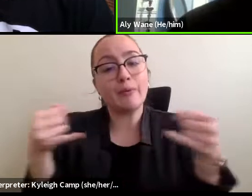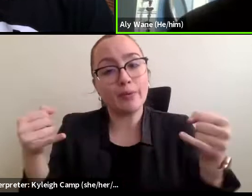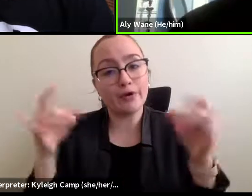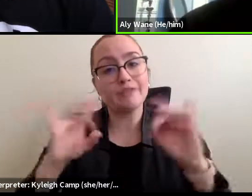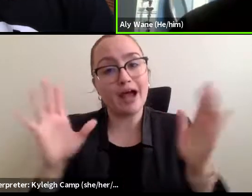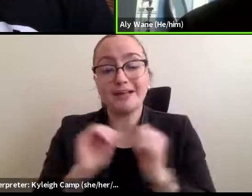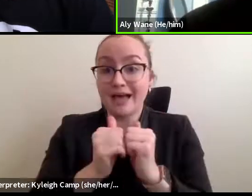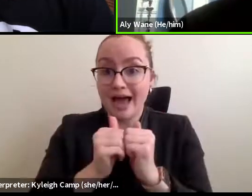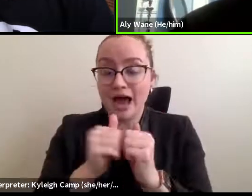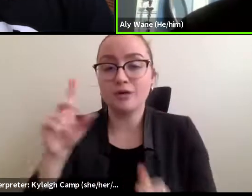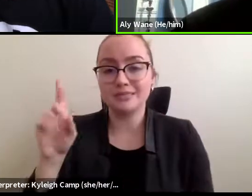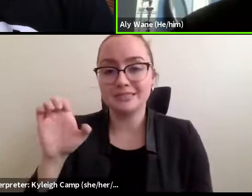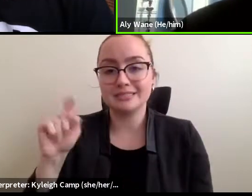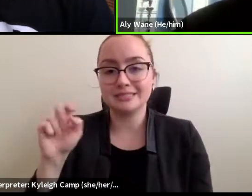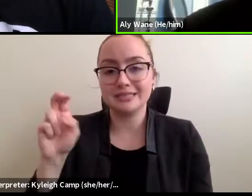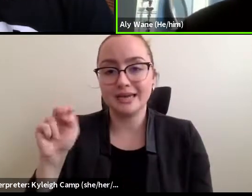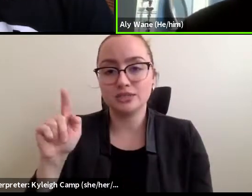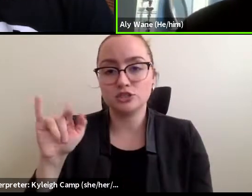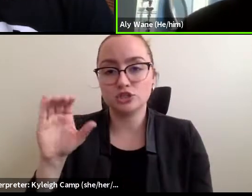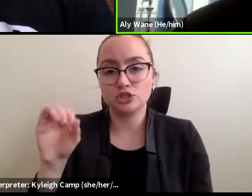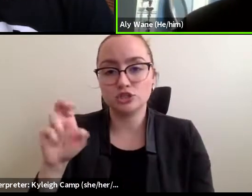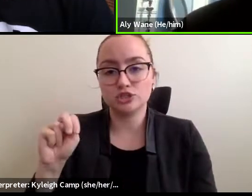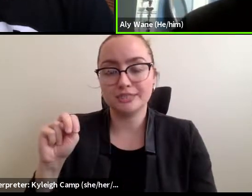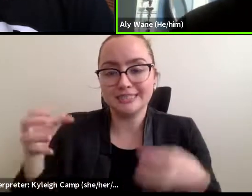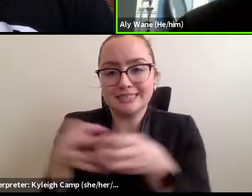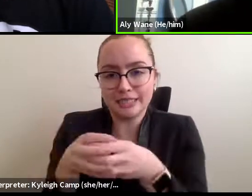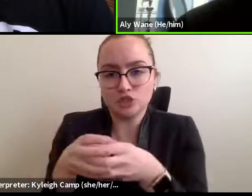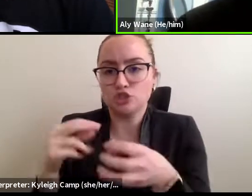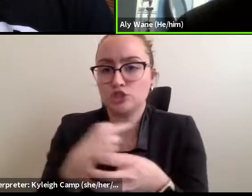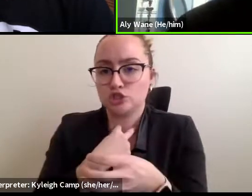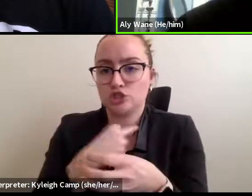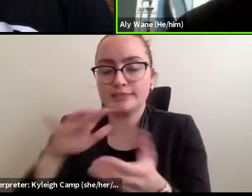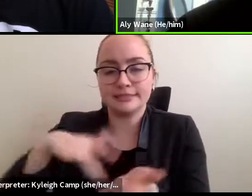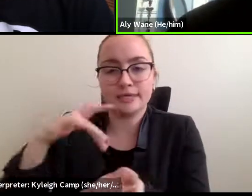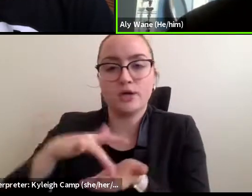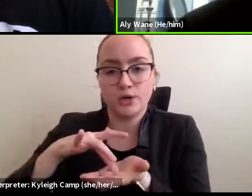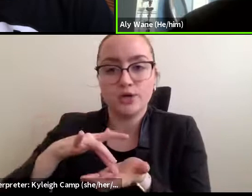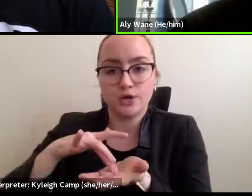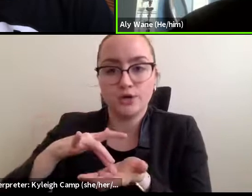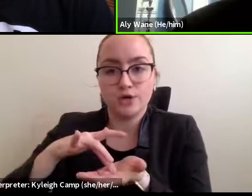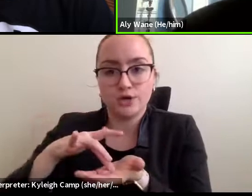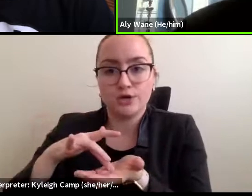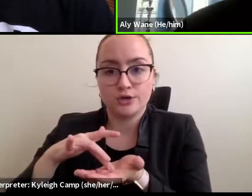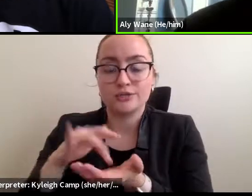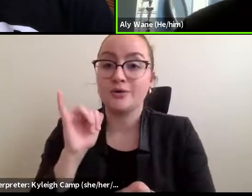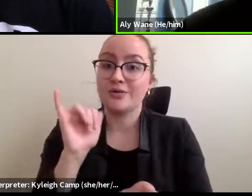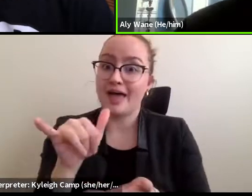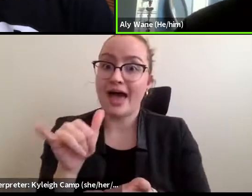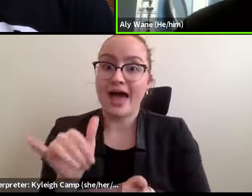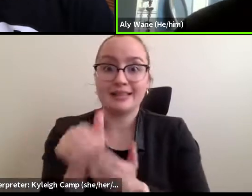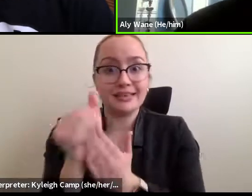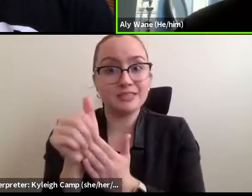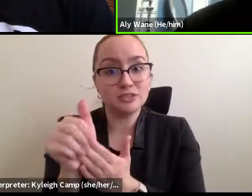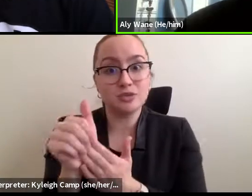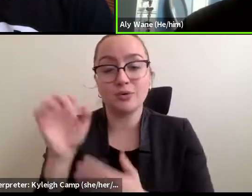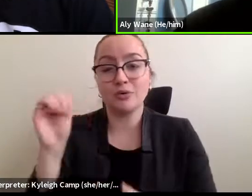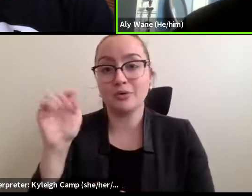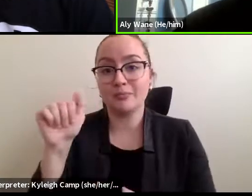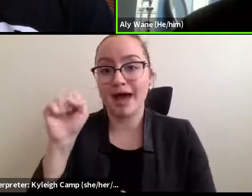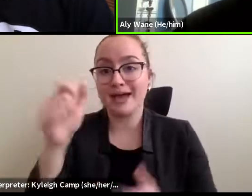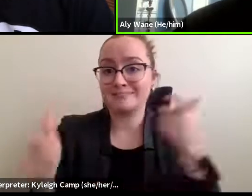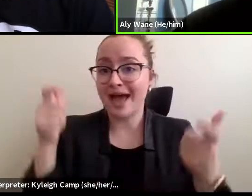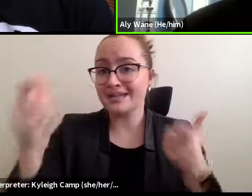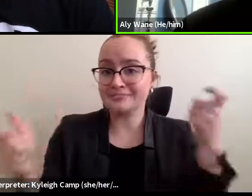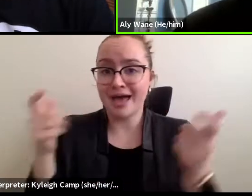think that if you can find a local organization that is working against mass incarceration and also working with the affected community,